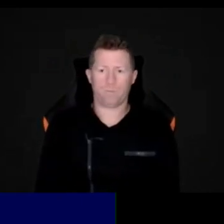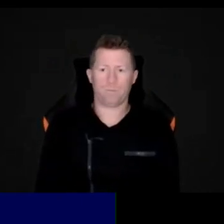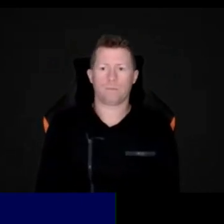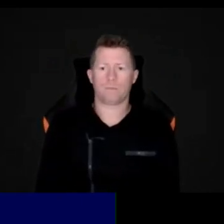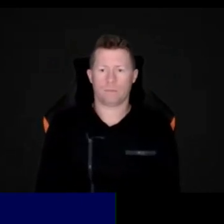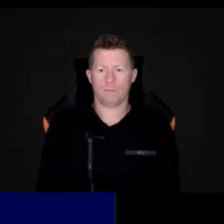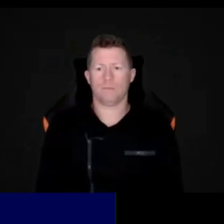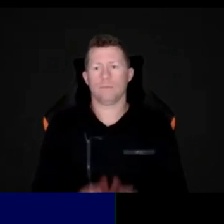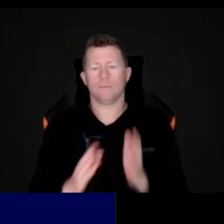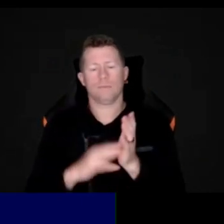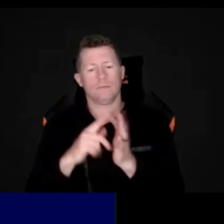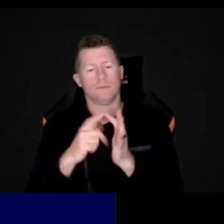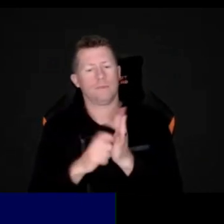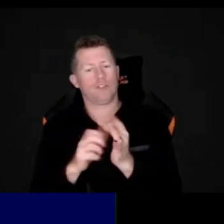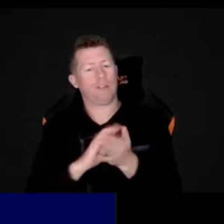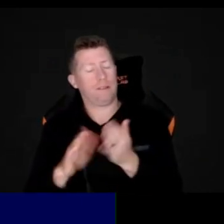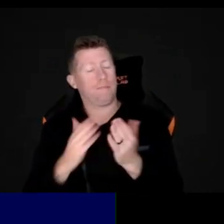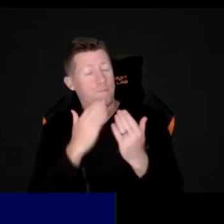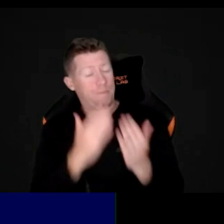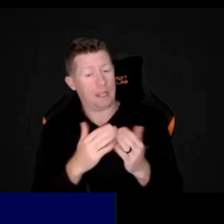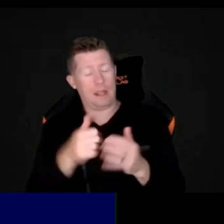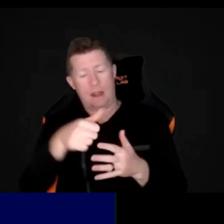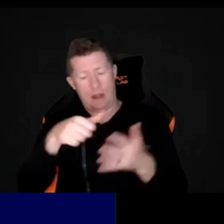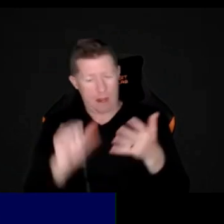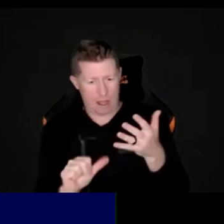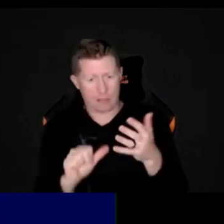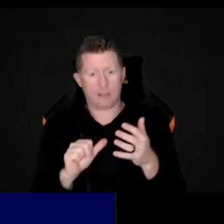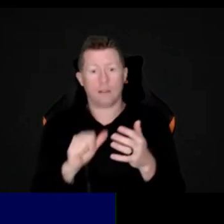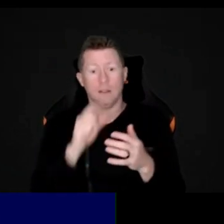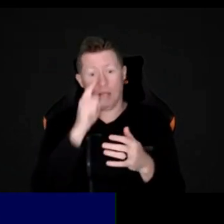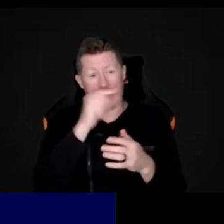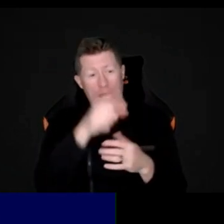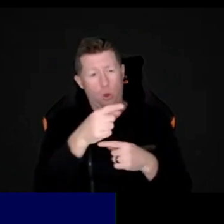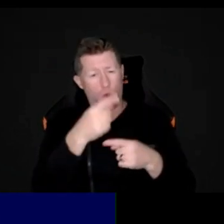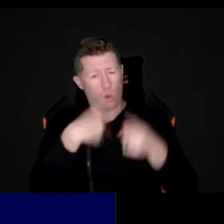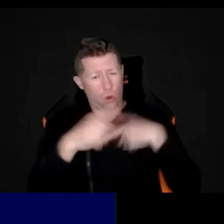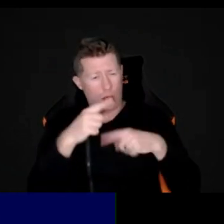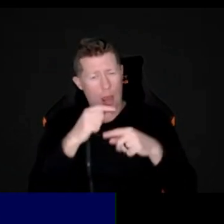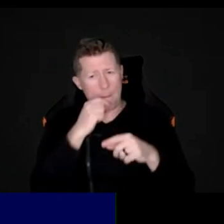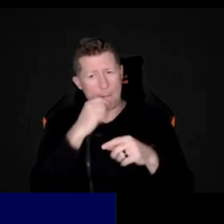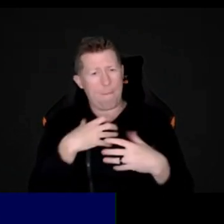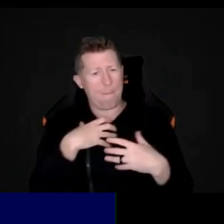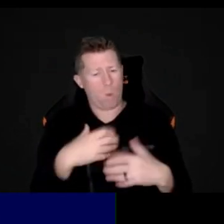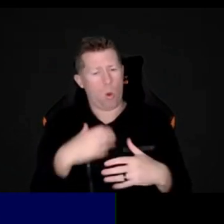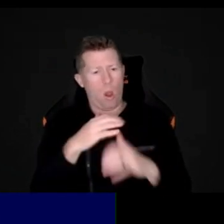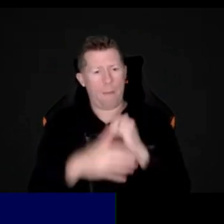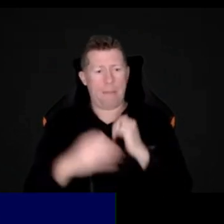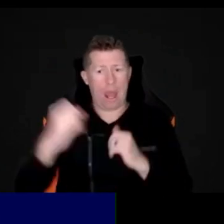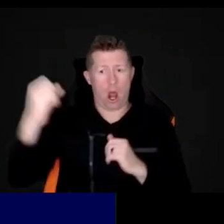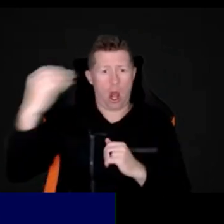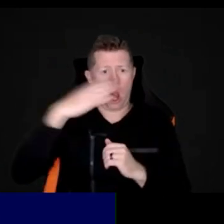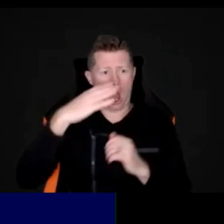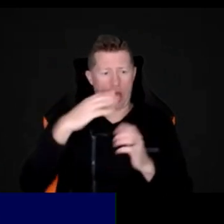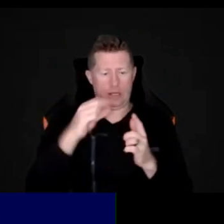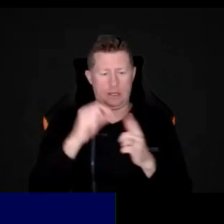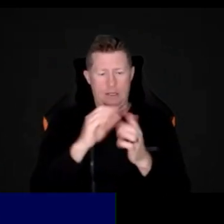No problem. The next question is, could you please explain a little bit more about light gazing?